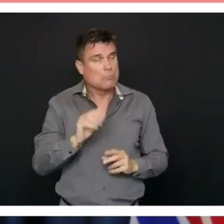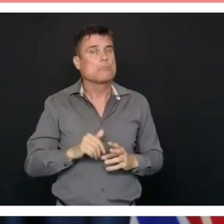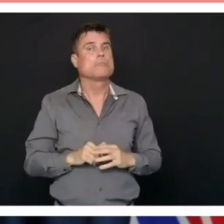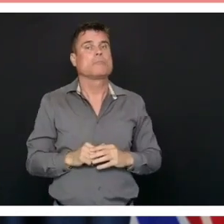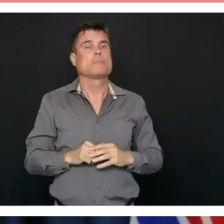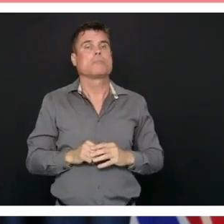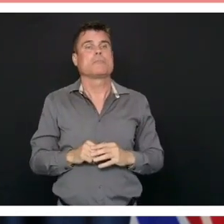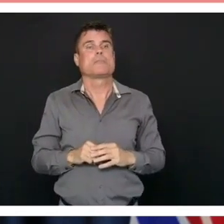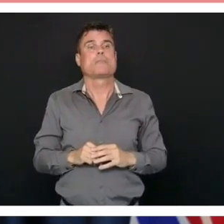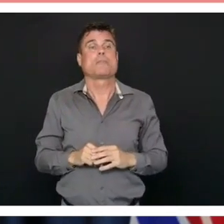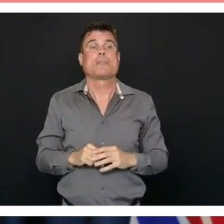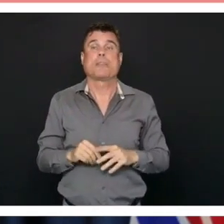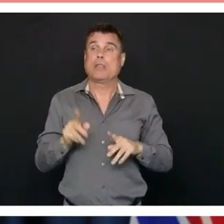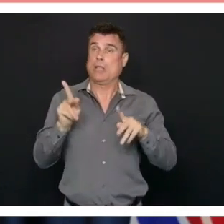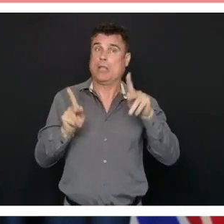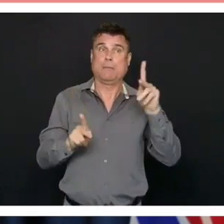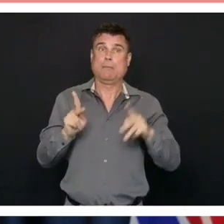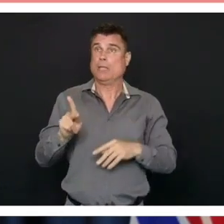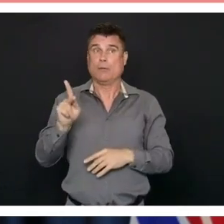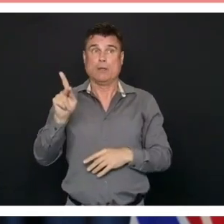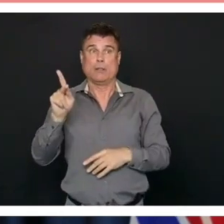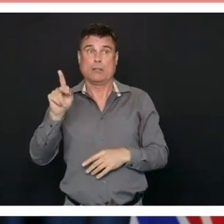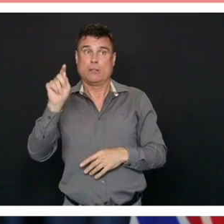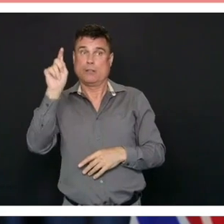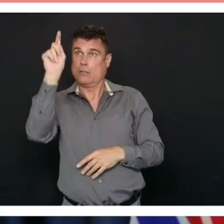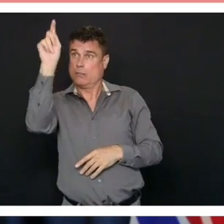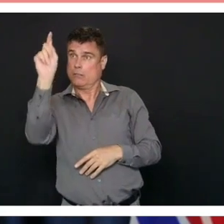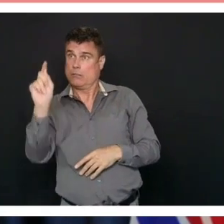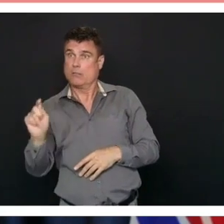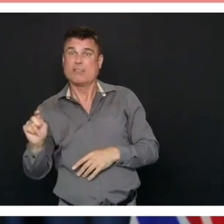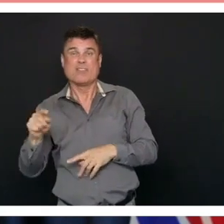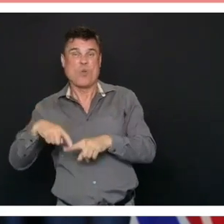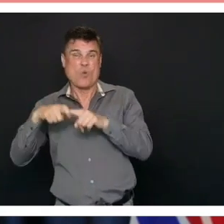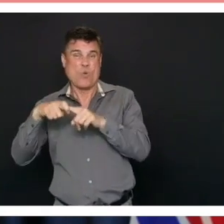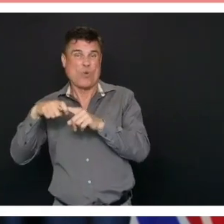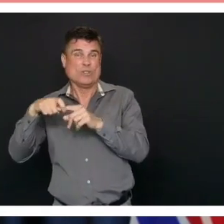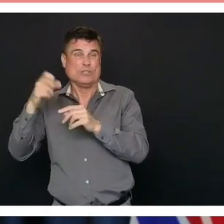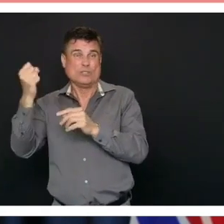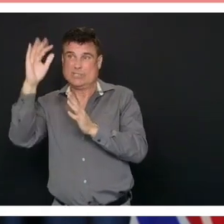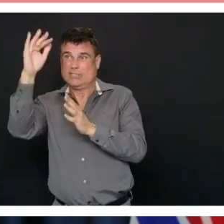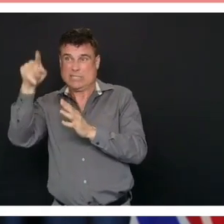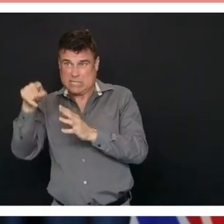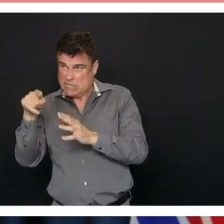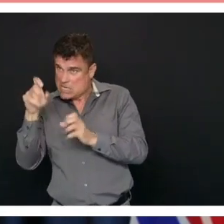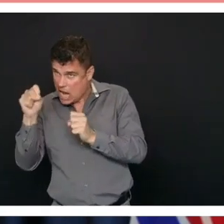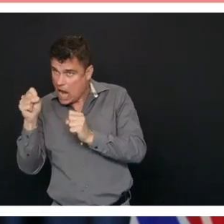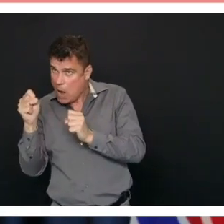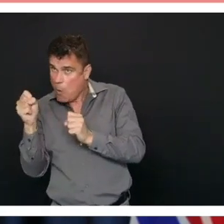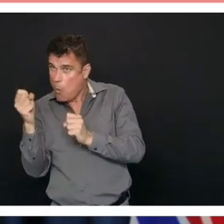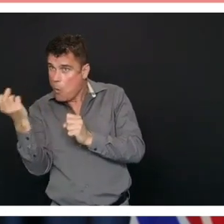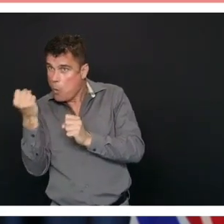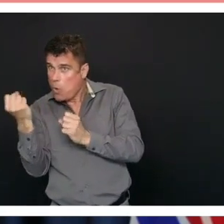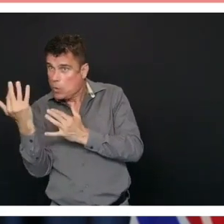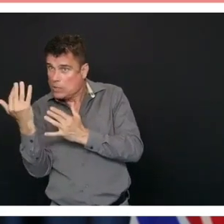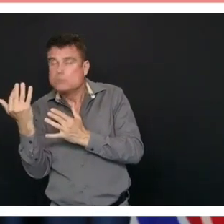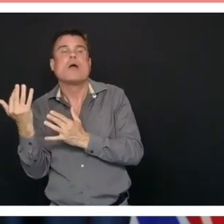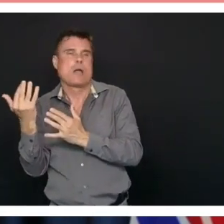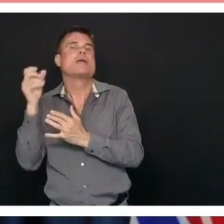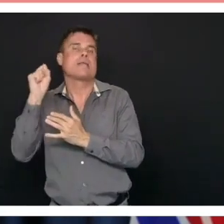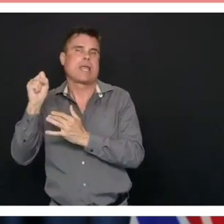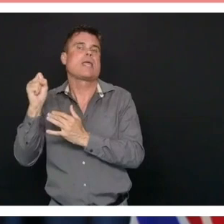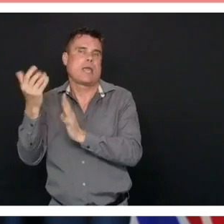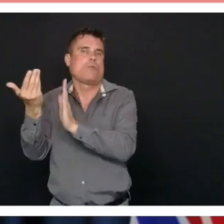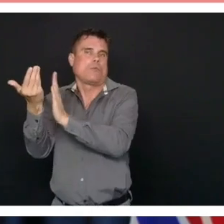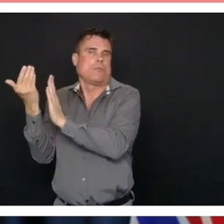people who needed the care urgently got the care urgently. And 17,000 in the context of what's happened with COVID-19 is important.